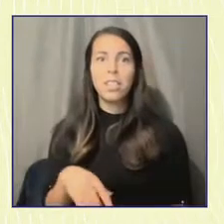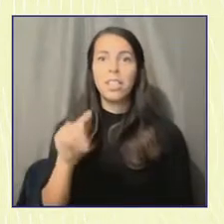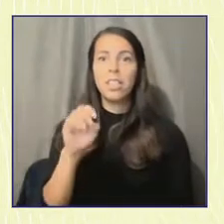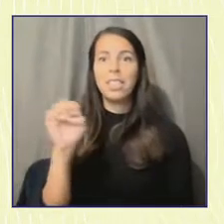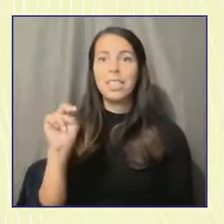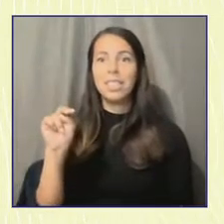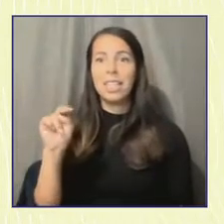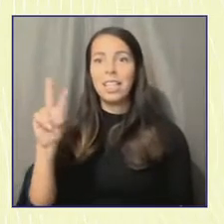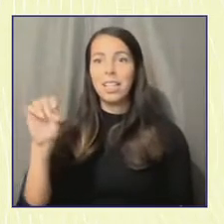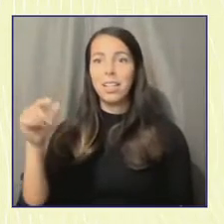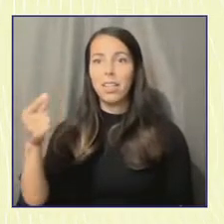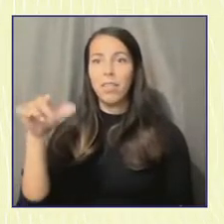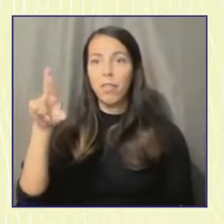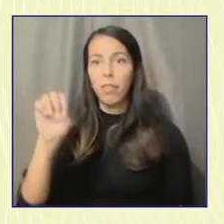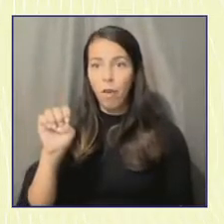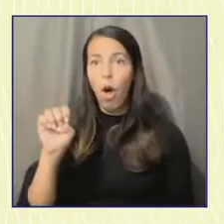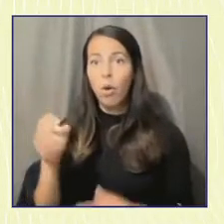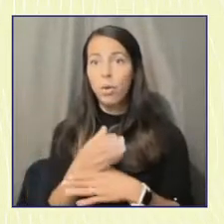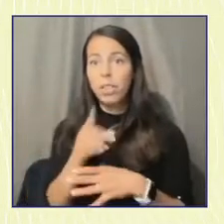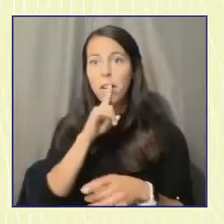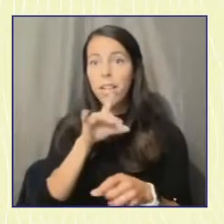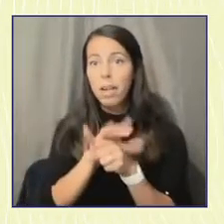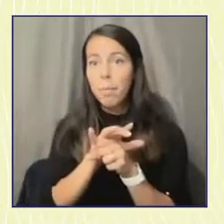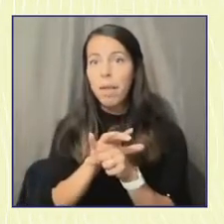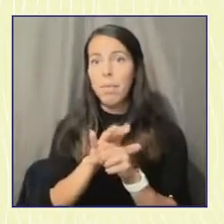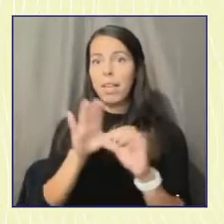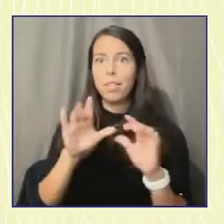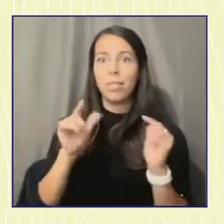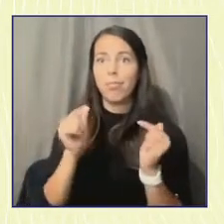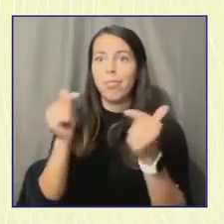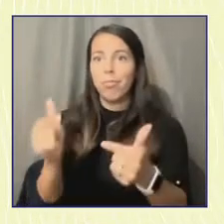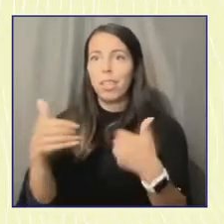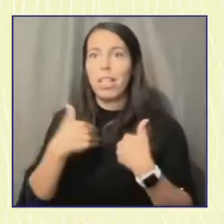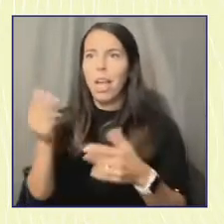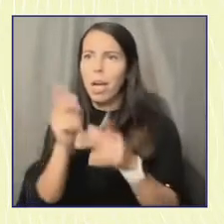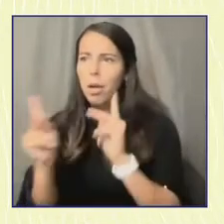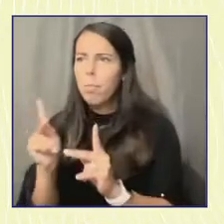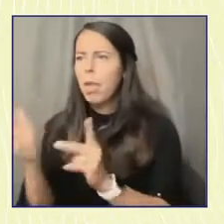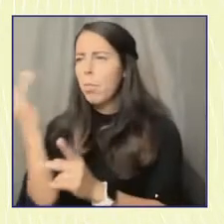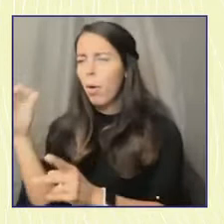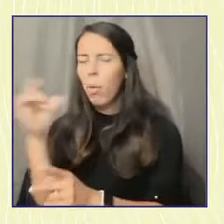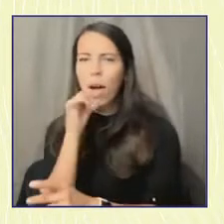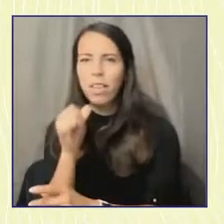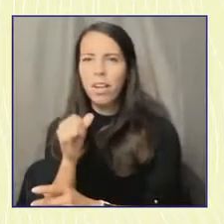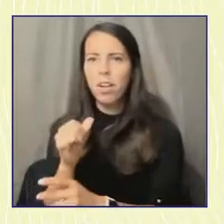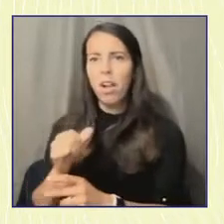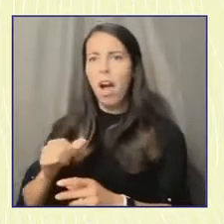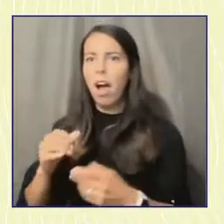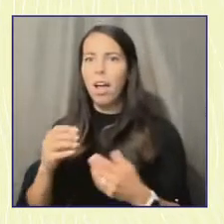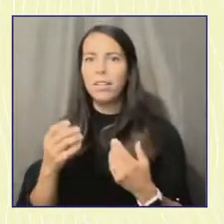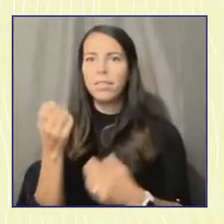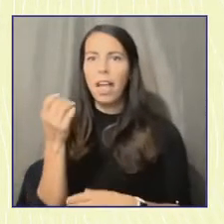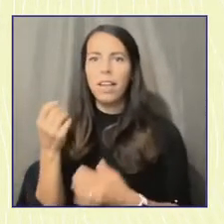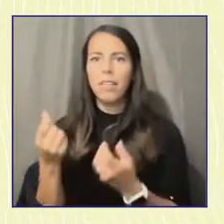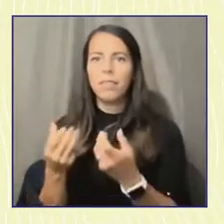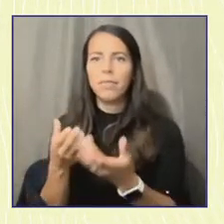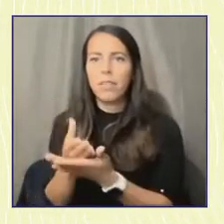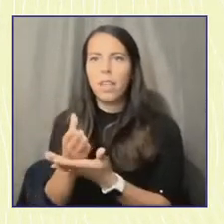to kind of passing the mic to young people, not speaking at them or about them, but letting them speak for themselves